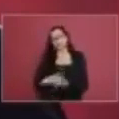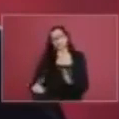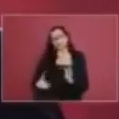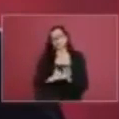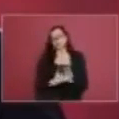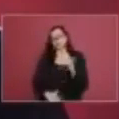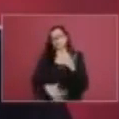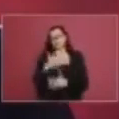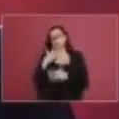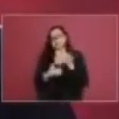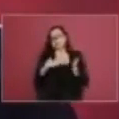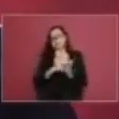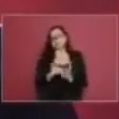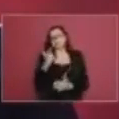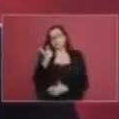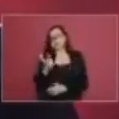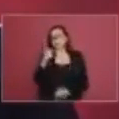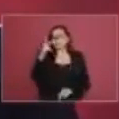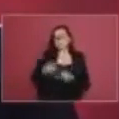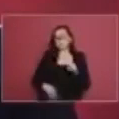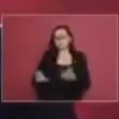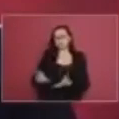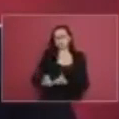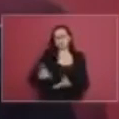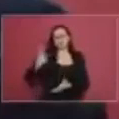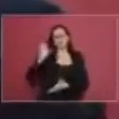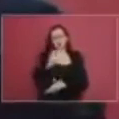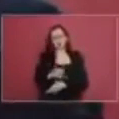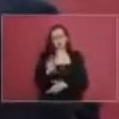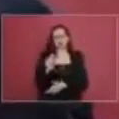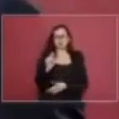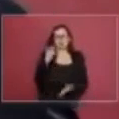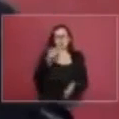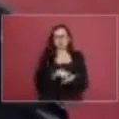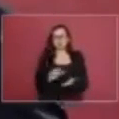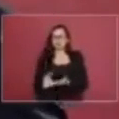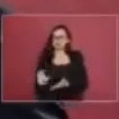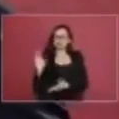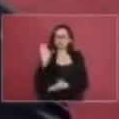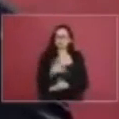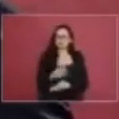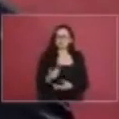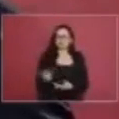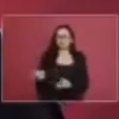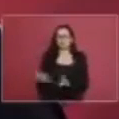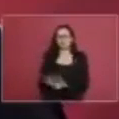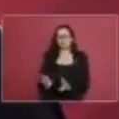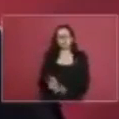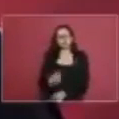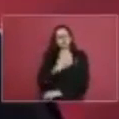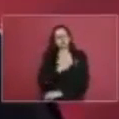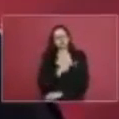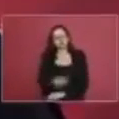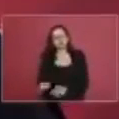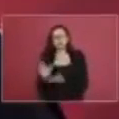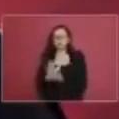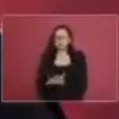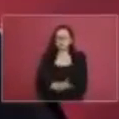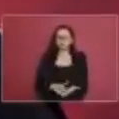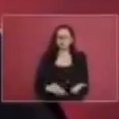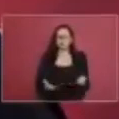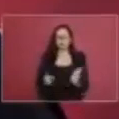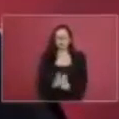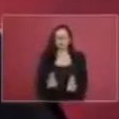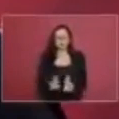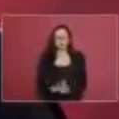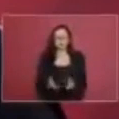fifteen thousand twenty even but from where where would the